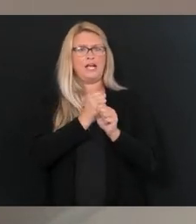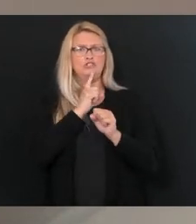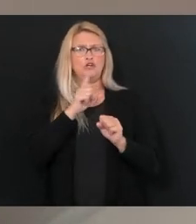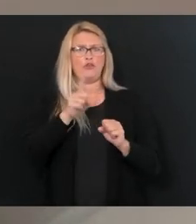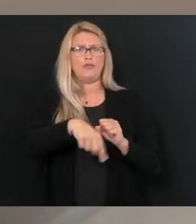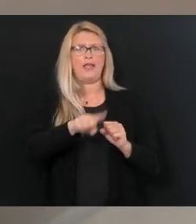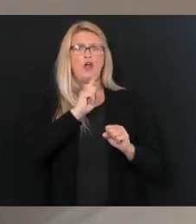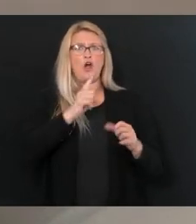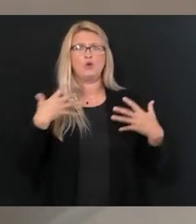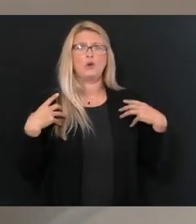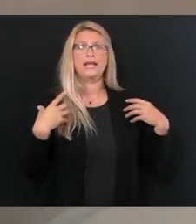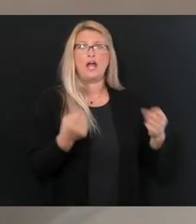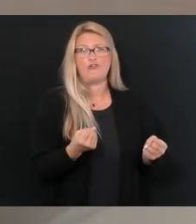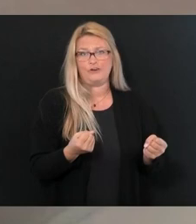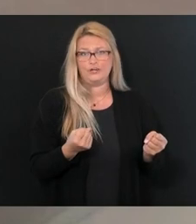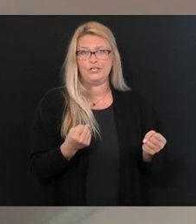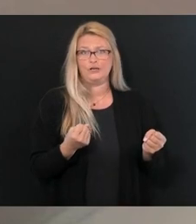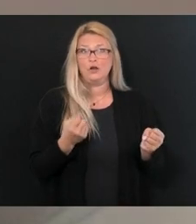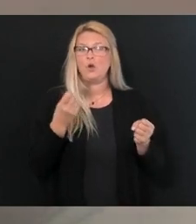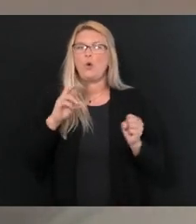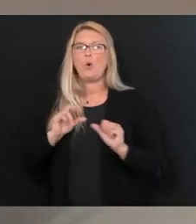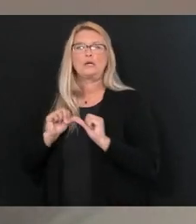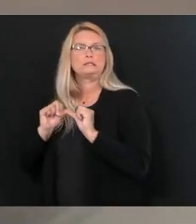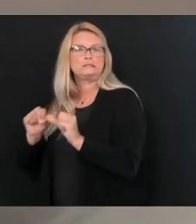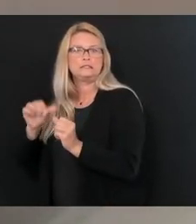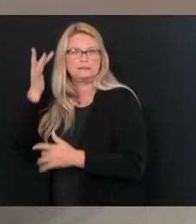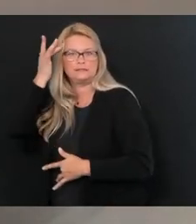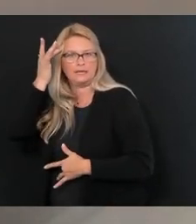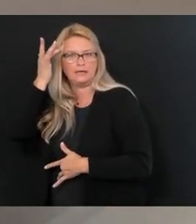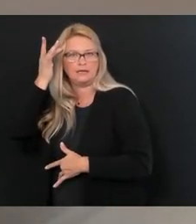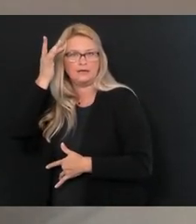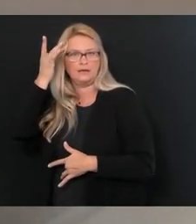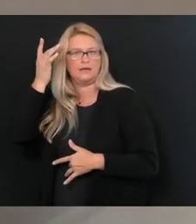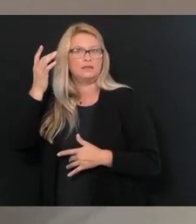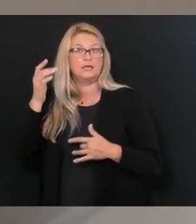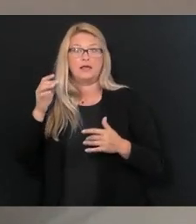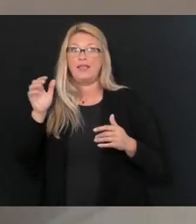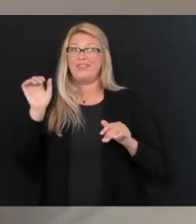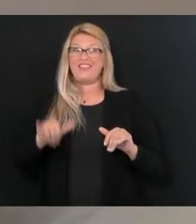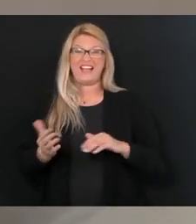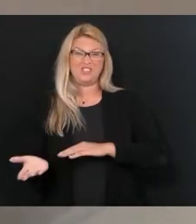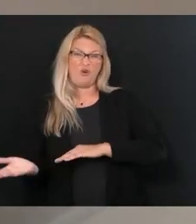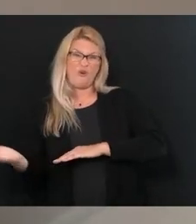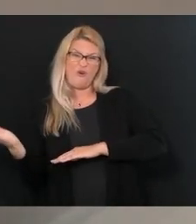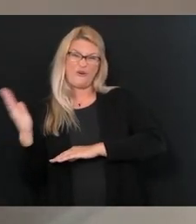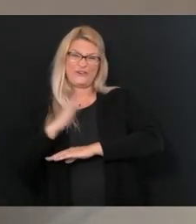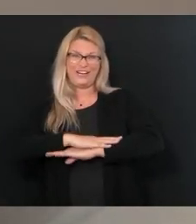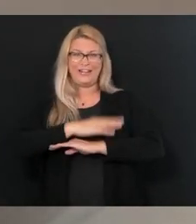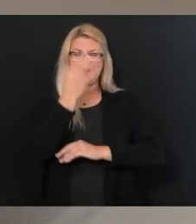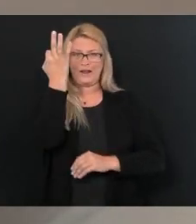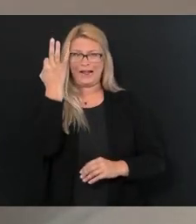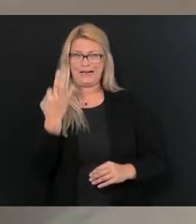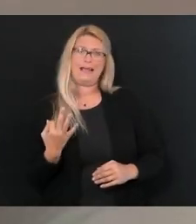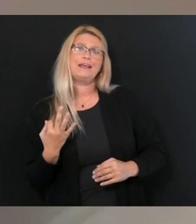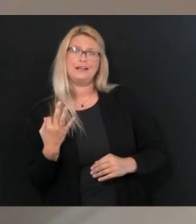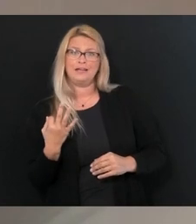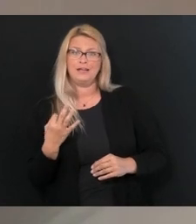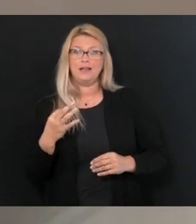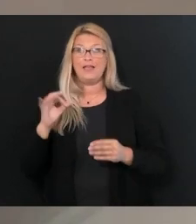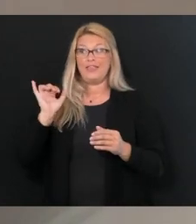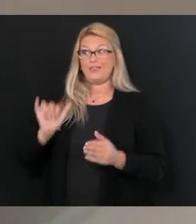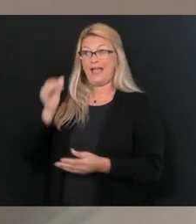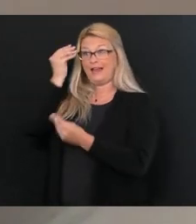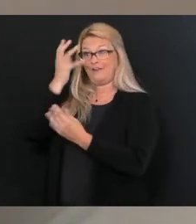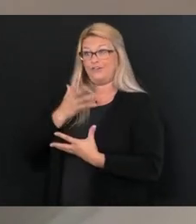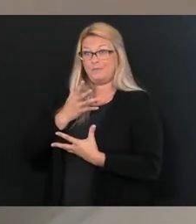those people that are still actively sick. And that's all day Friday. And then that data is put together. Then on